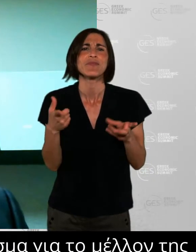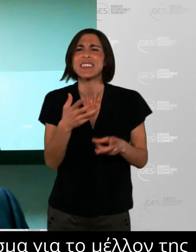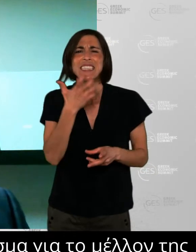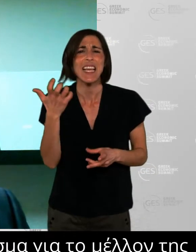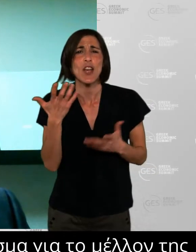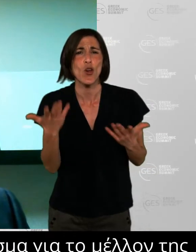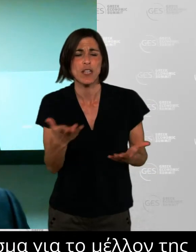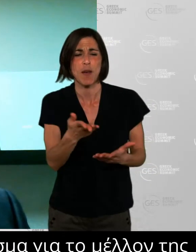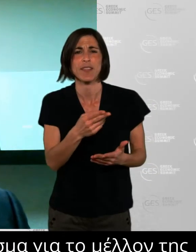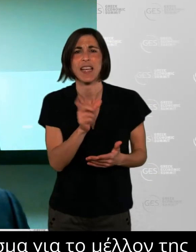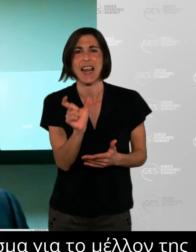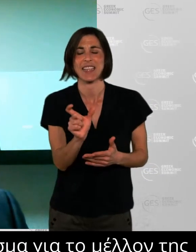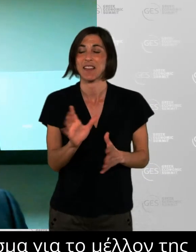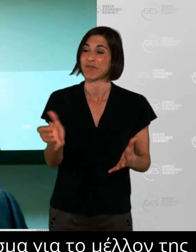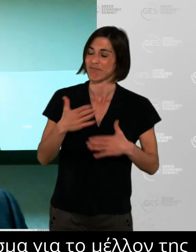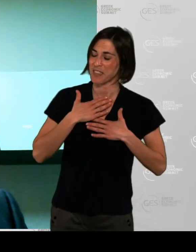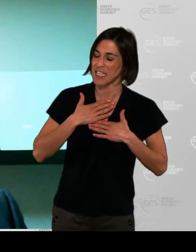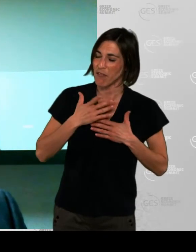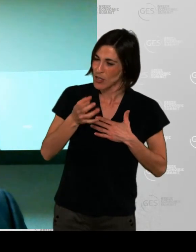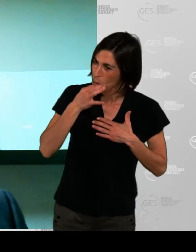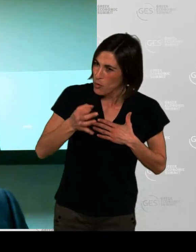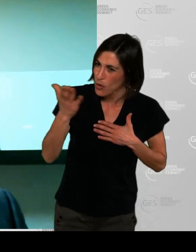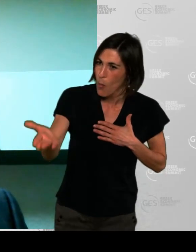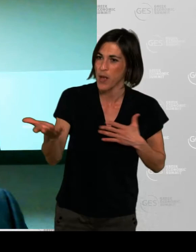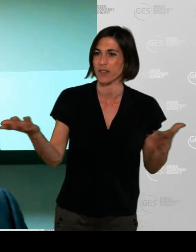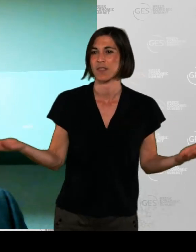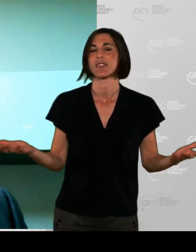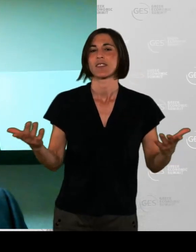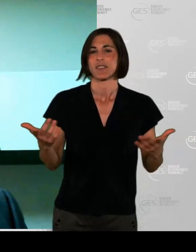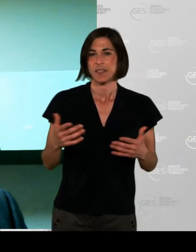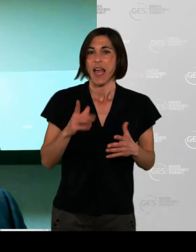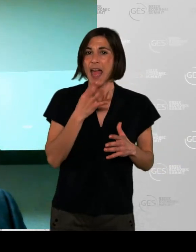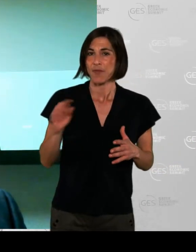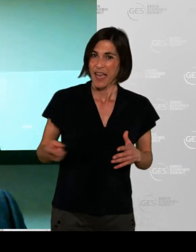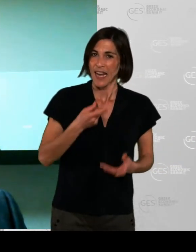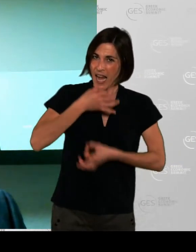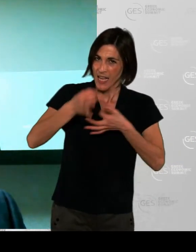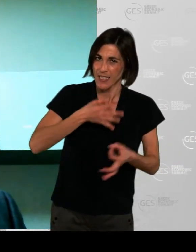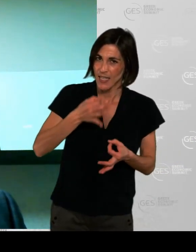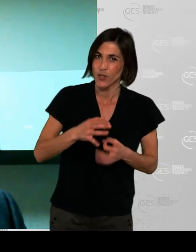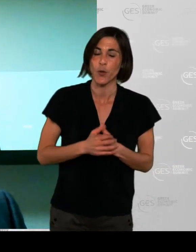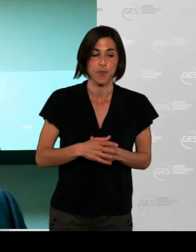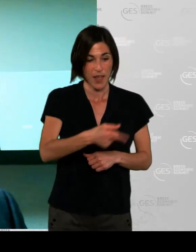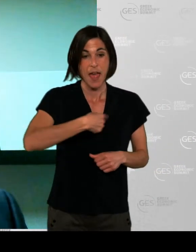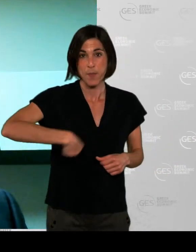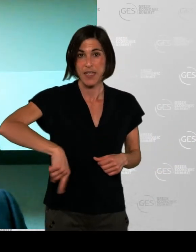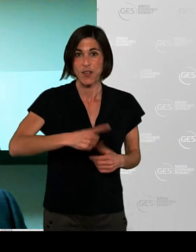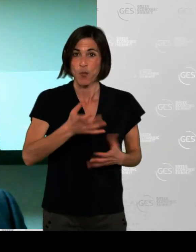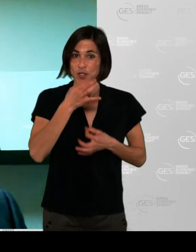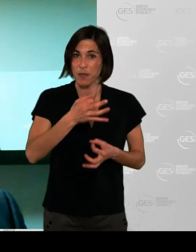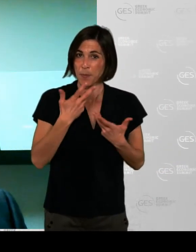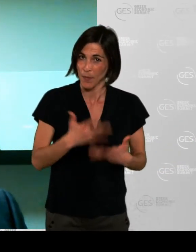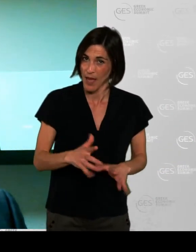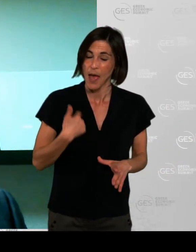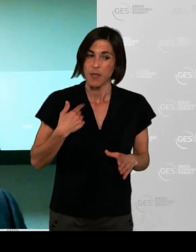we were in the branches with our folks because we were there with them how does one in general how does one engender that sense of